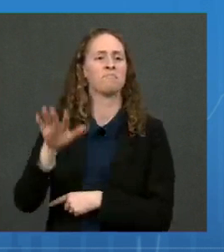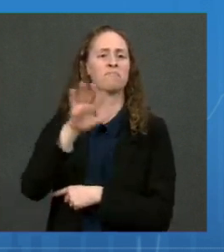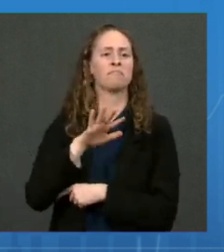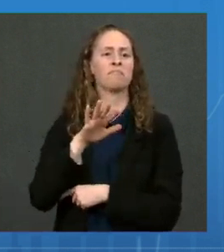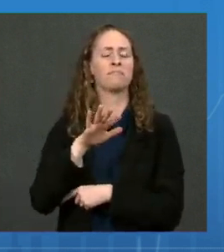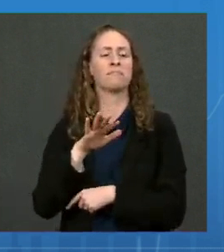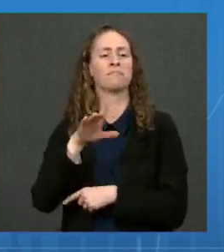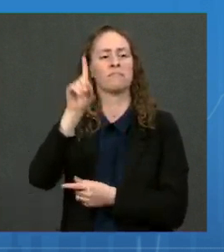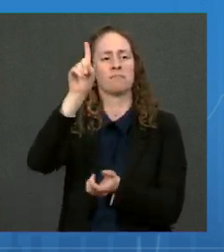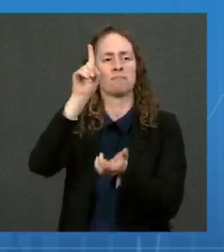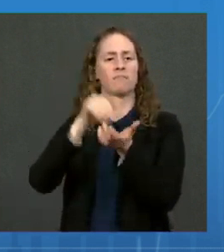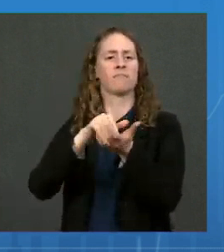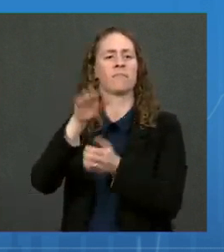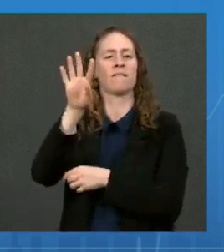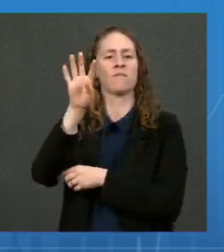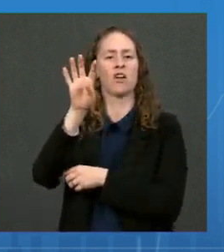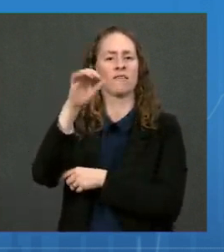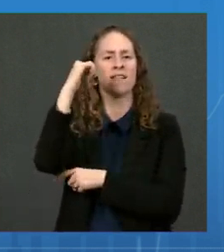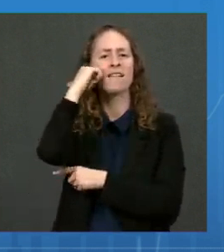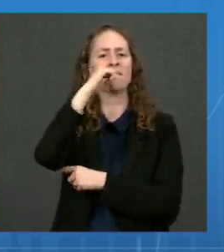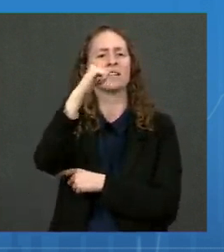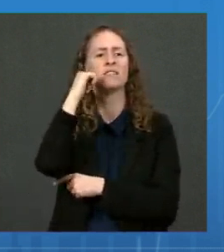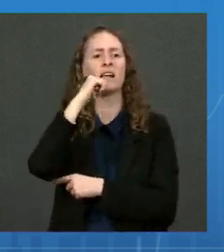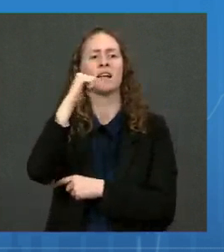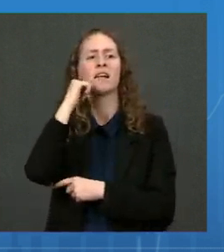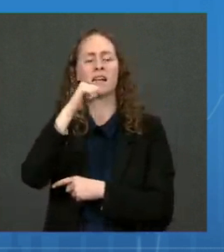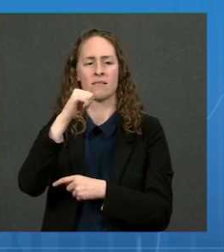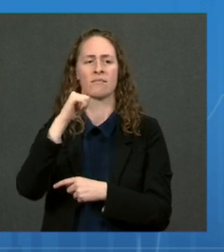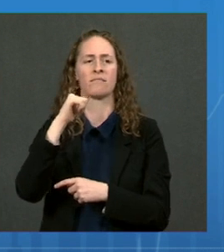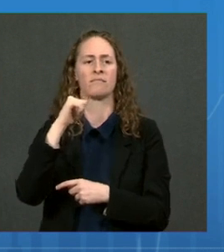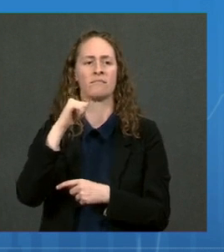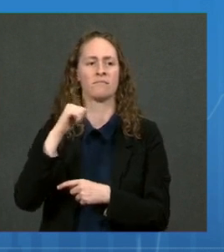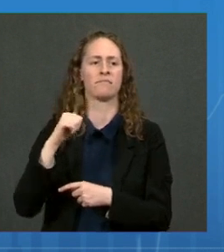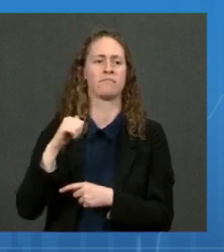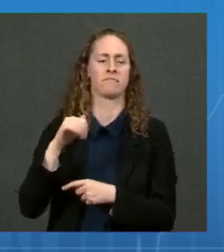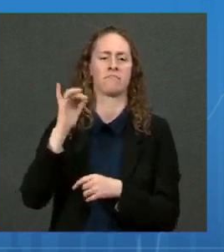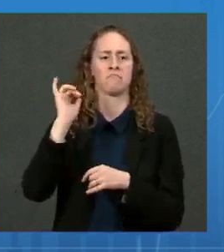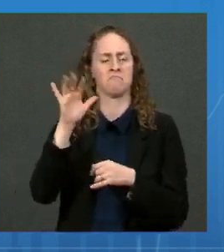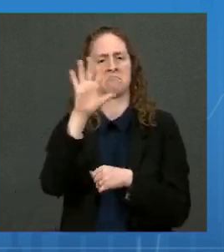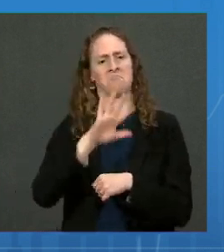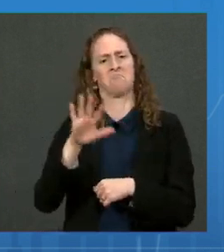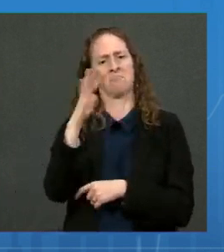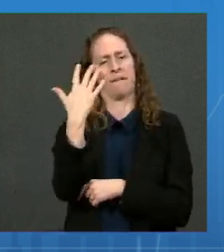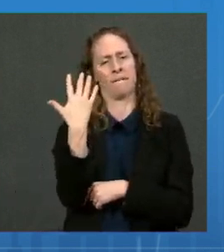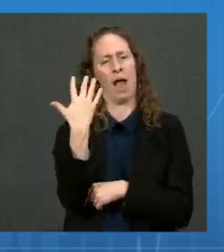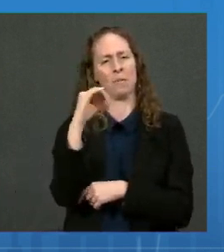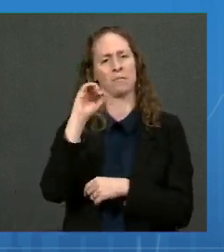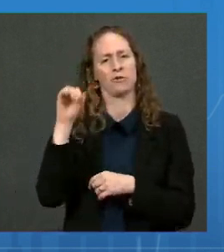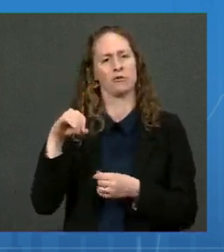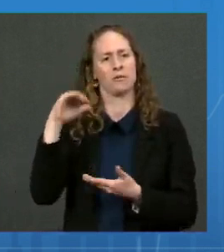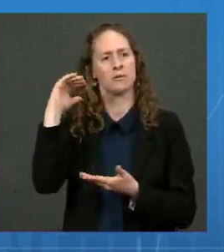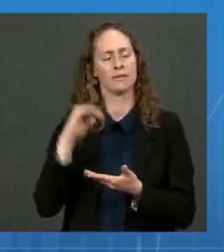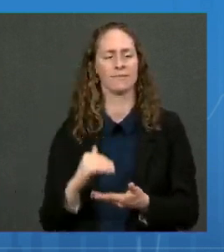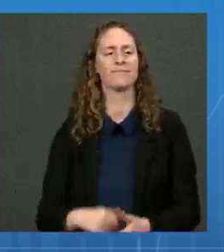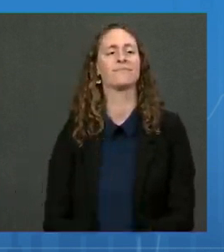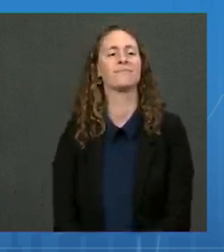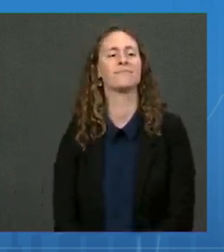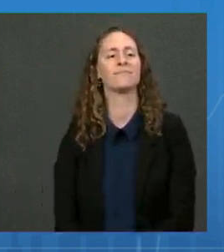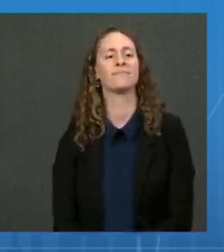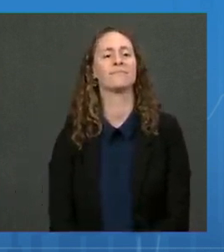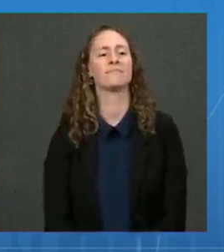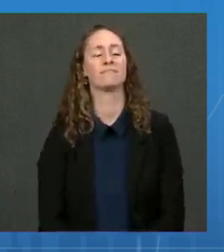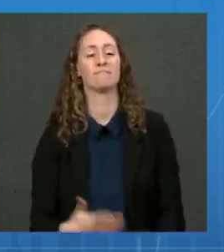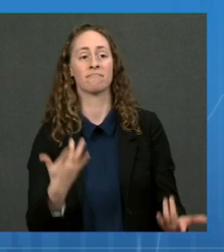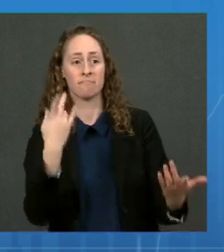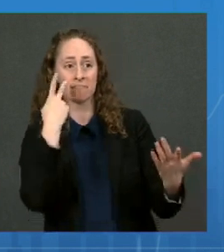of about 5% from the previous week. We're halfway through October and two months into the school year. At the start of